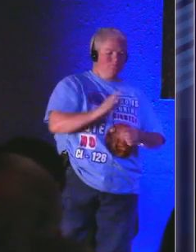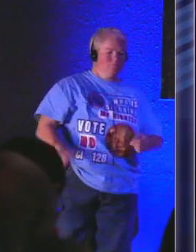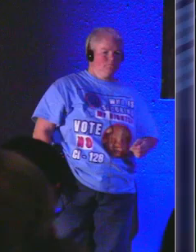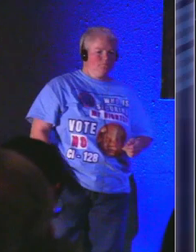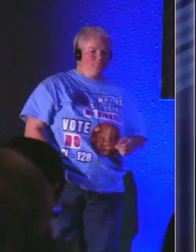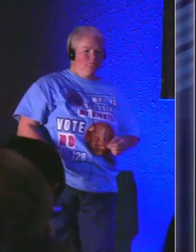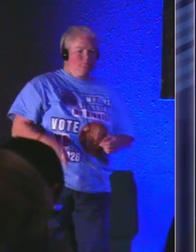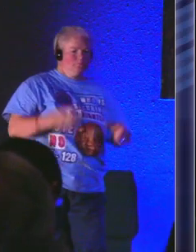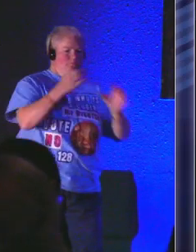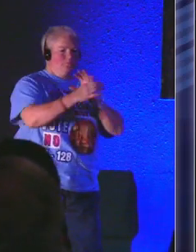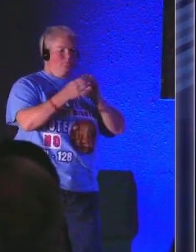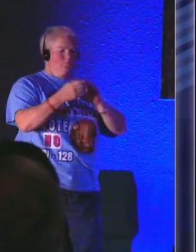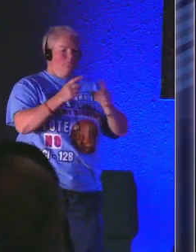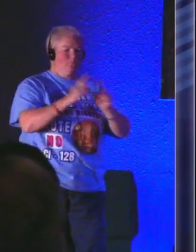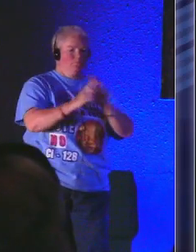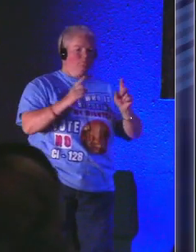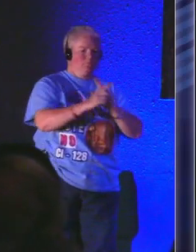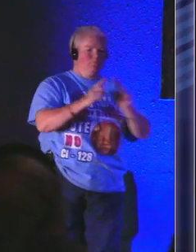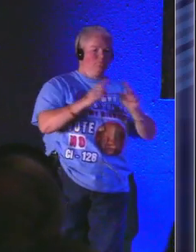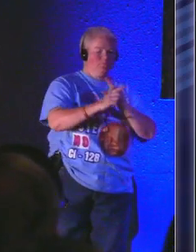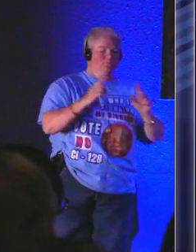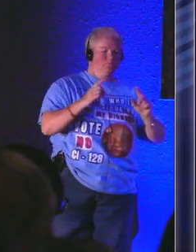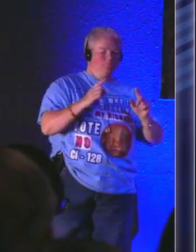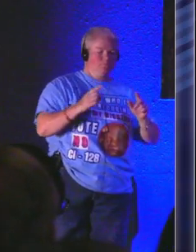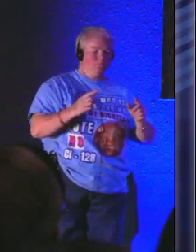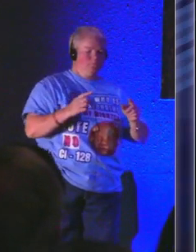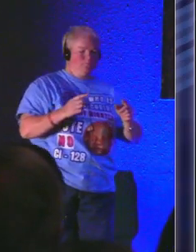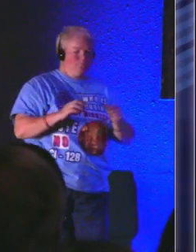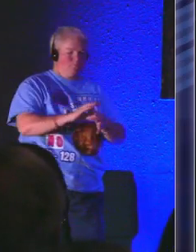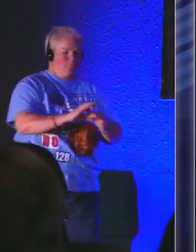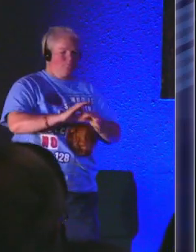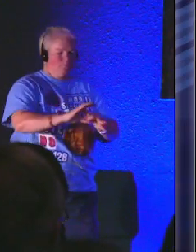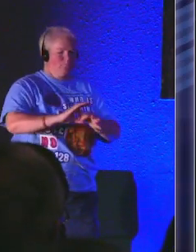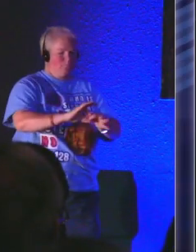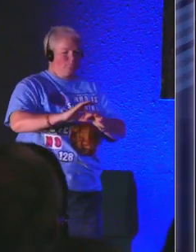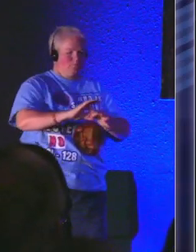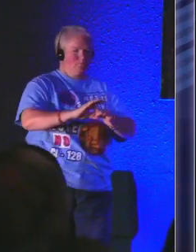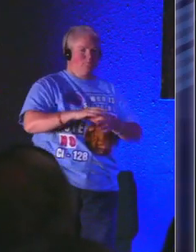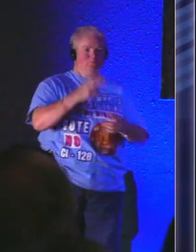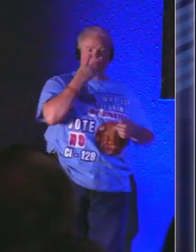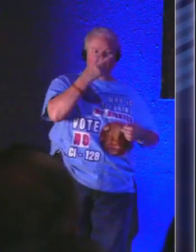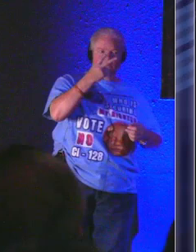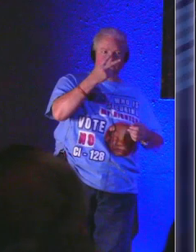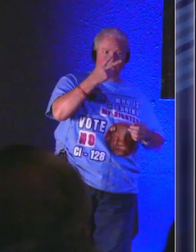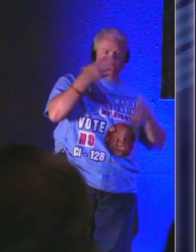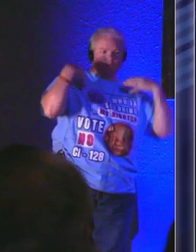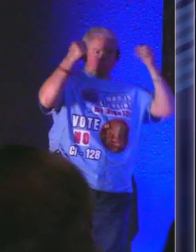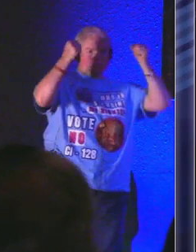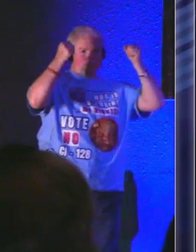that's companionship and that's relationship and Lord for us to be able to say